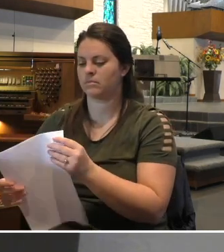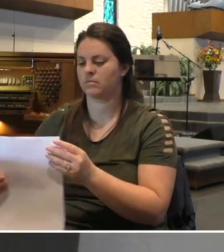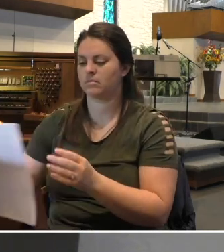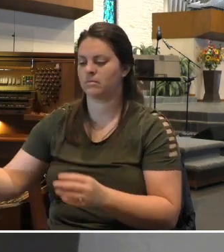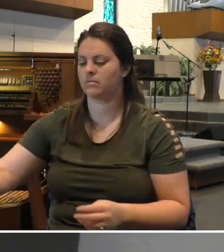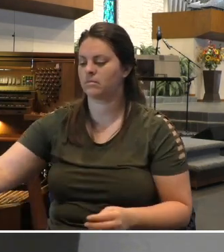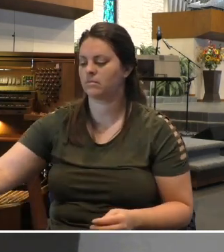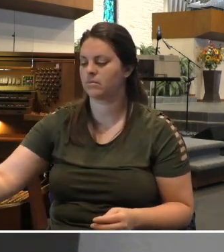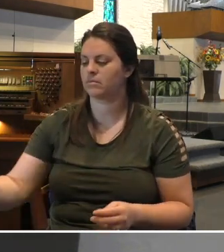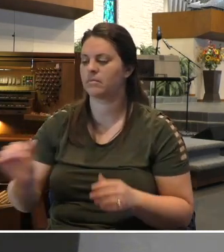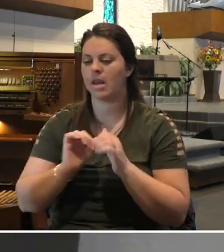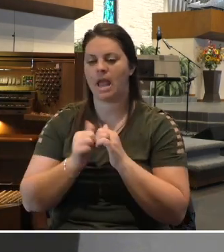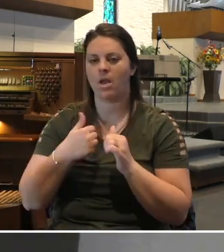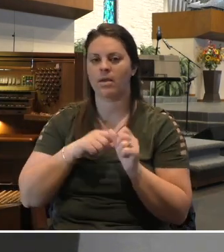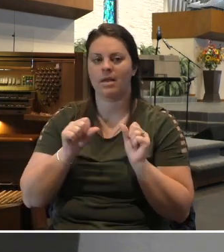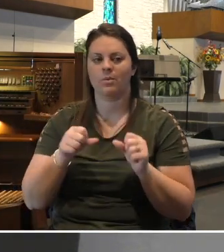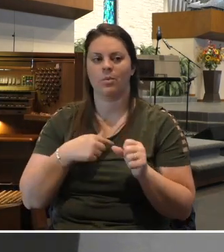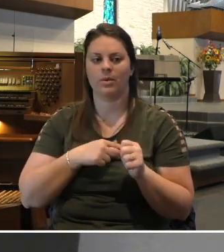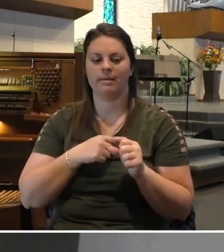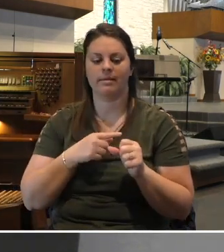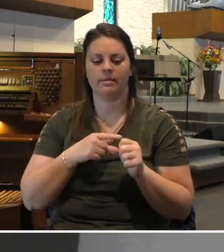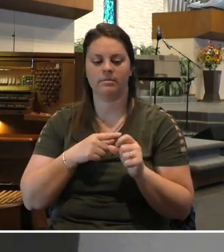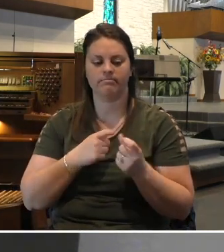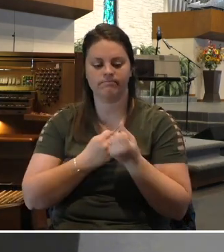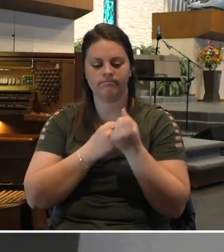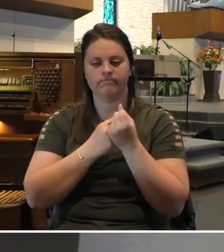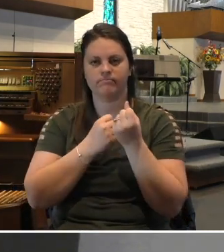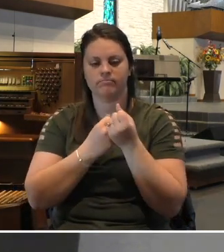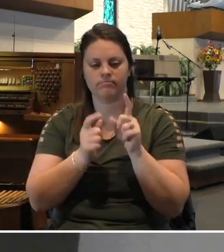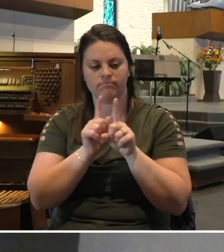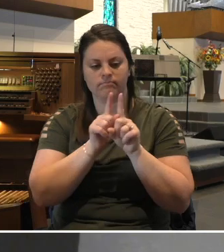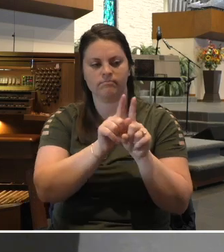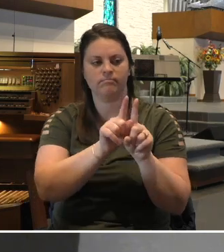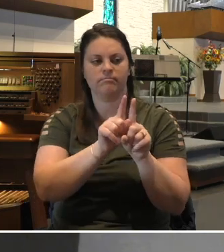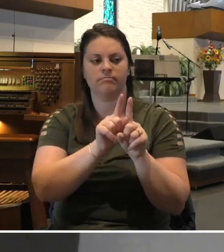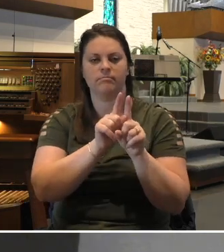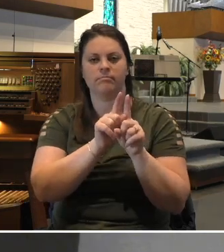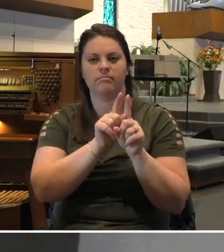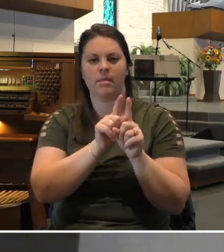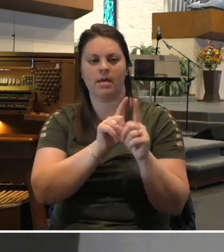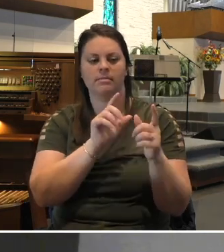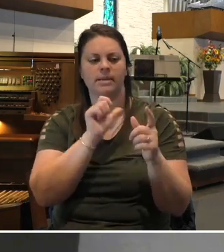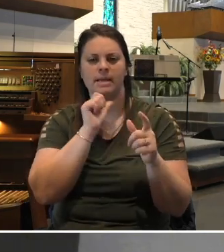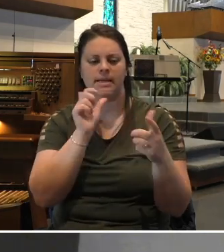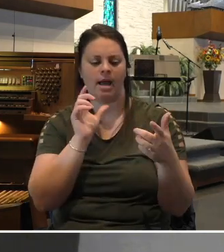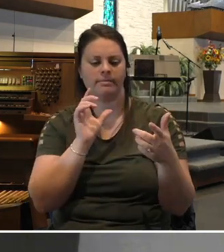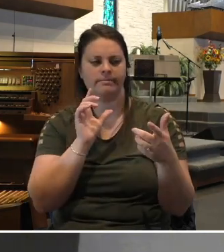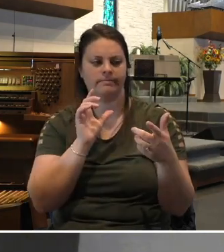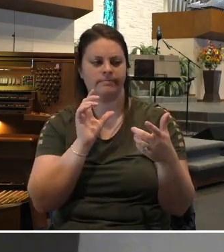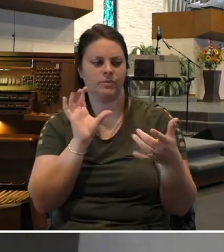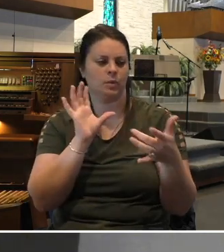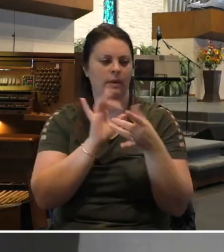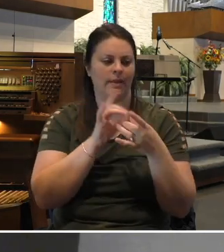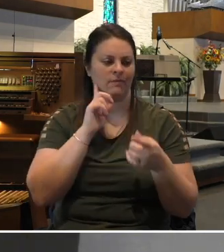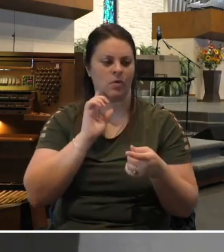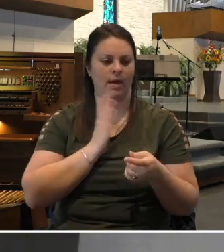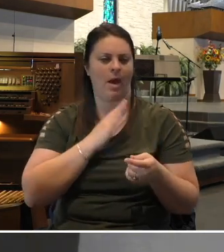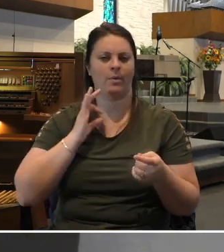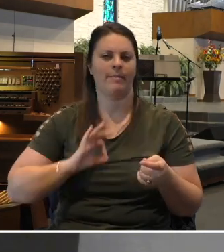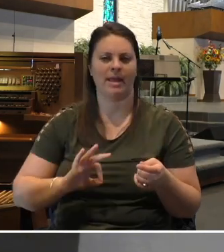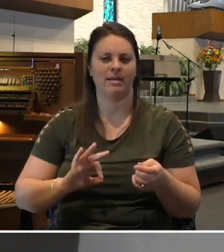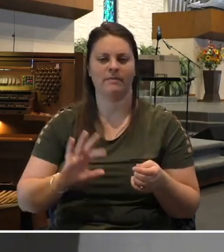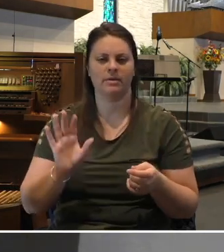How can we cling to them, not for ourselves, but to literally help support them to stand physically,